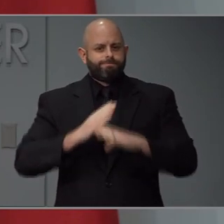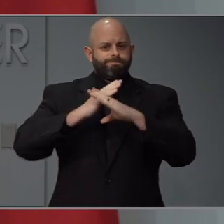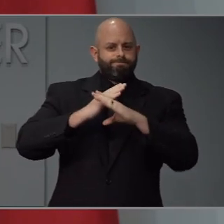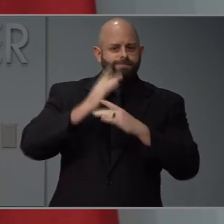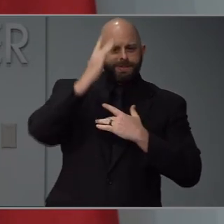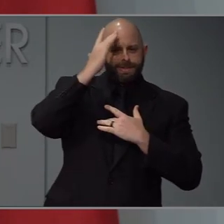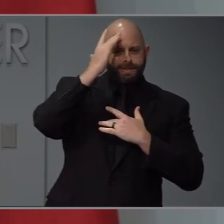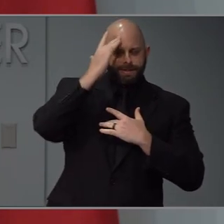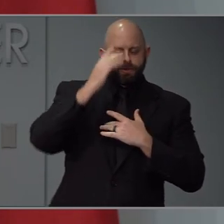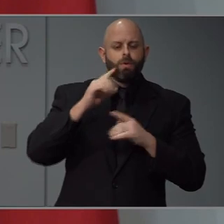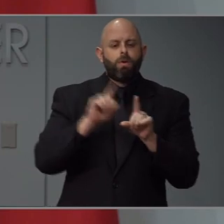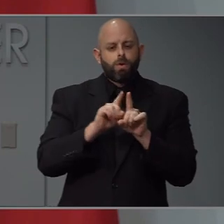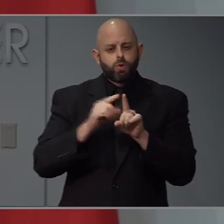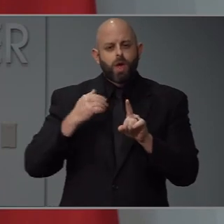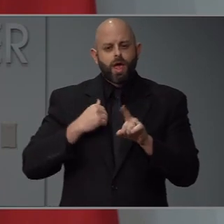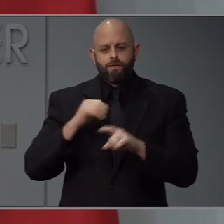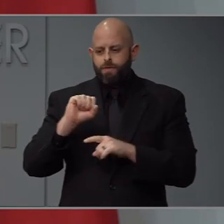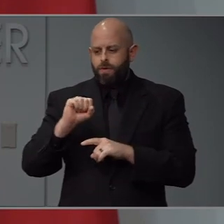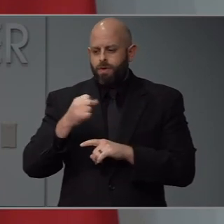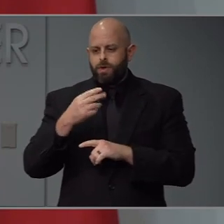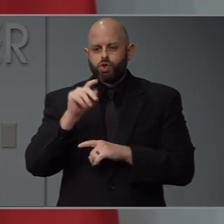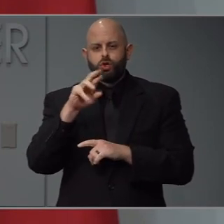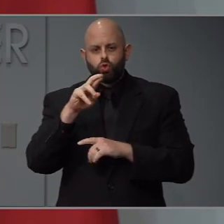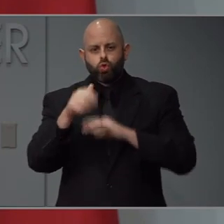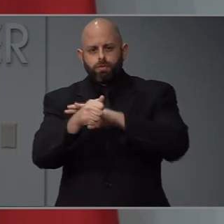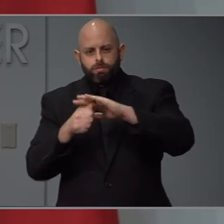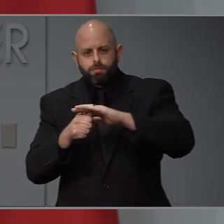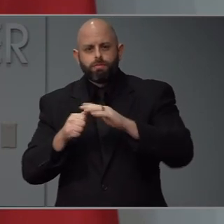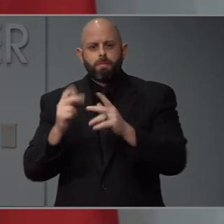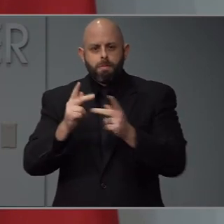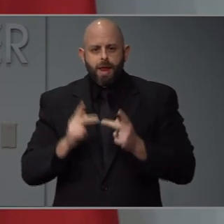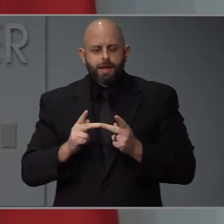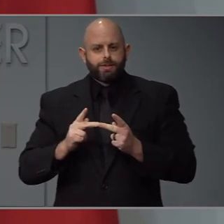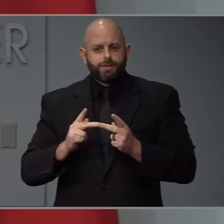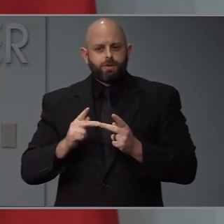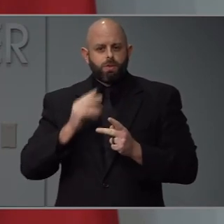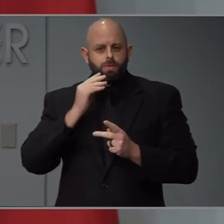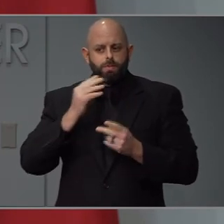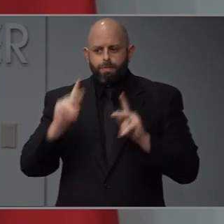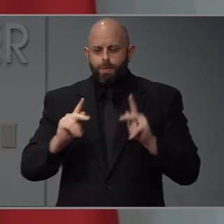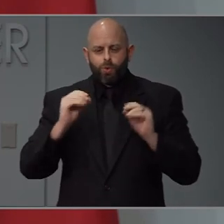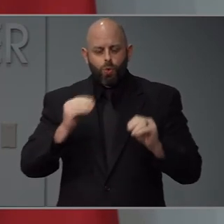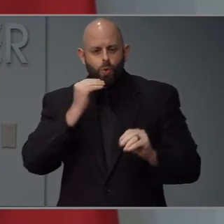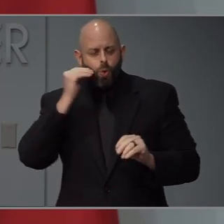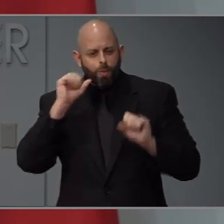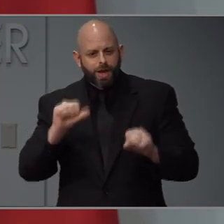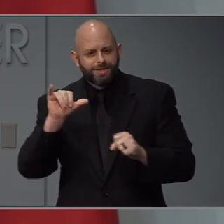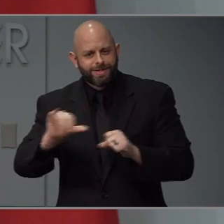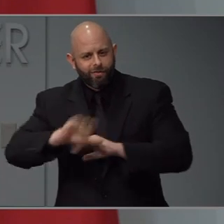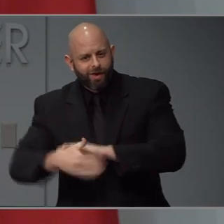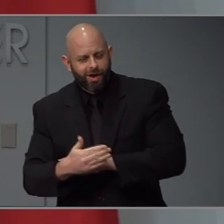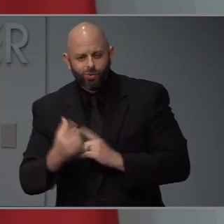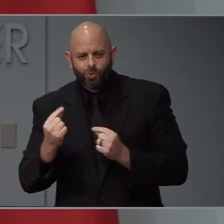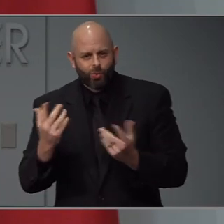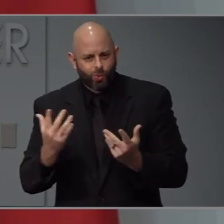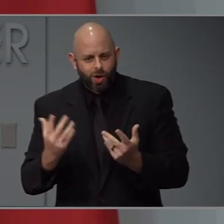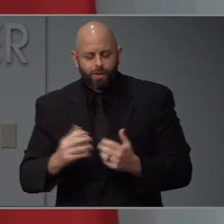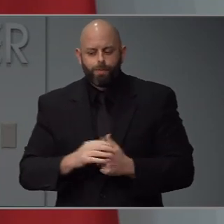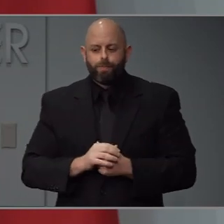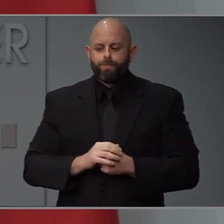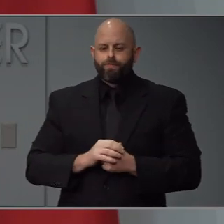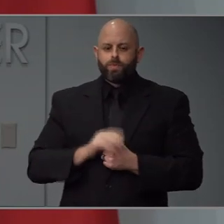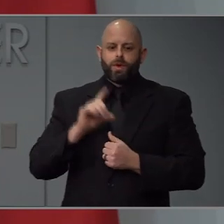of shelters for them right now? Would that even help? Thank you. Yes, thanks, Andrea, for that question. And it is very much